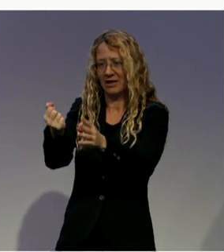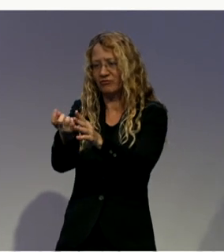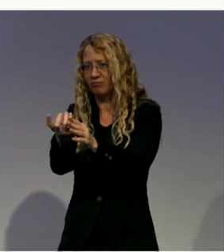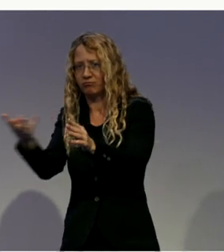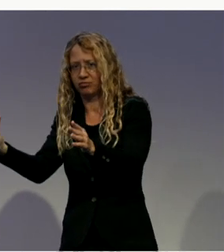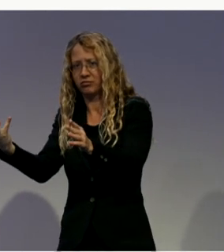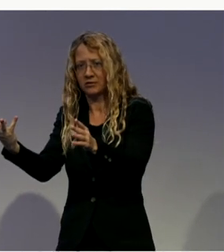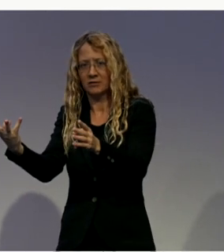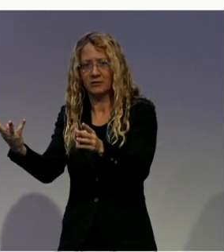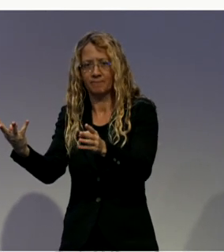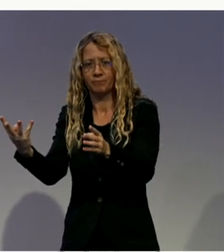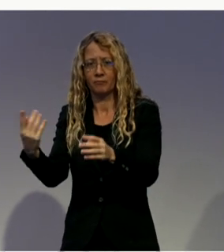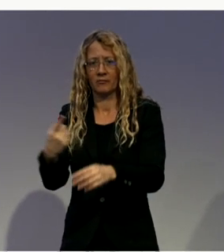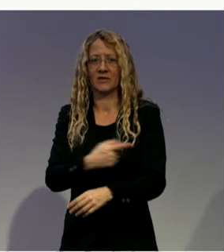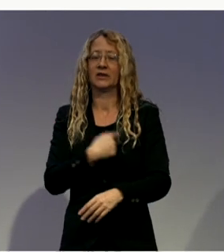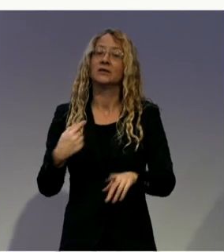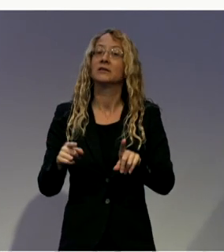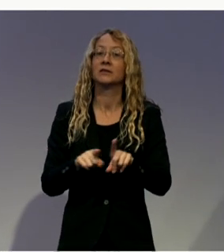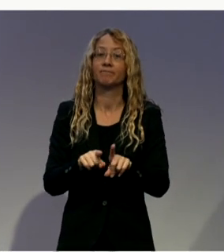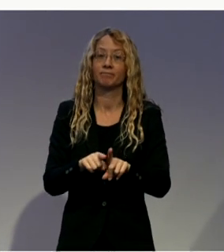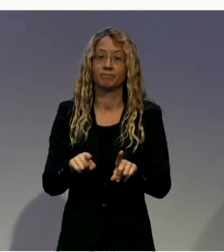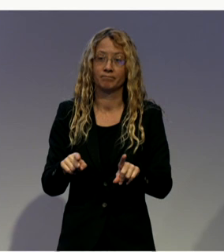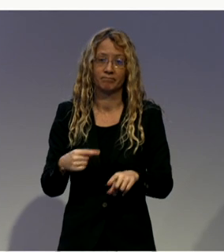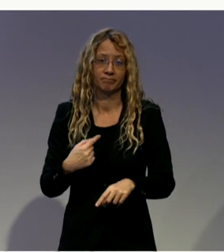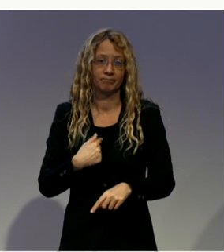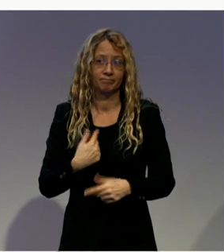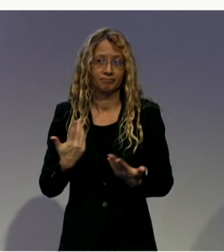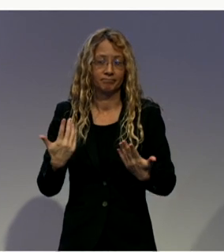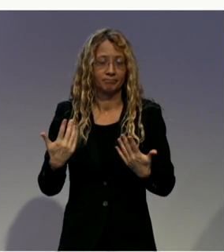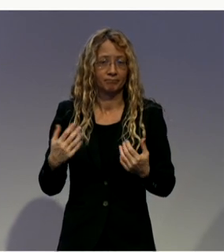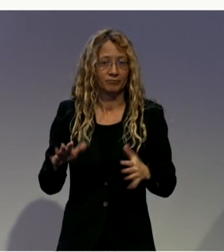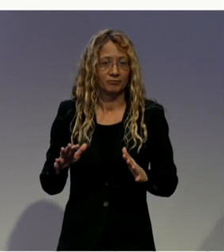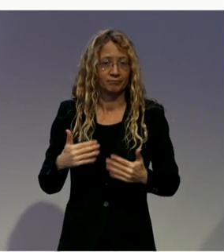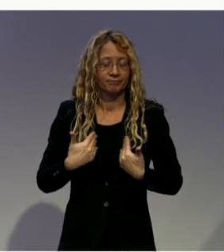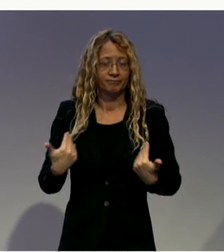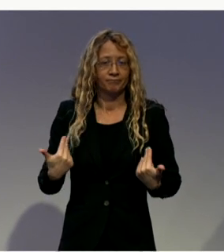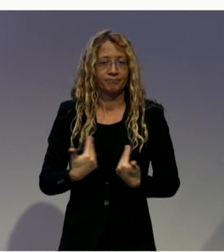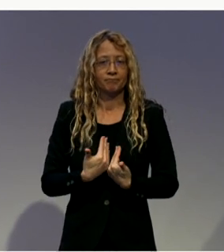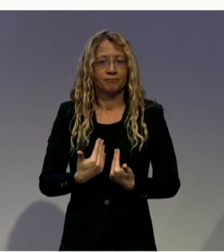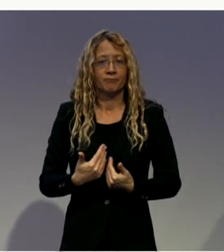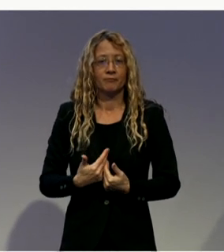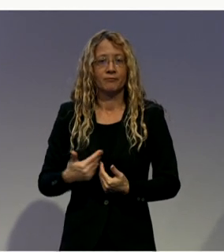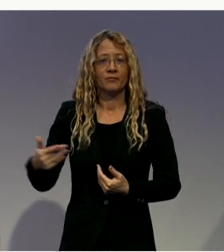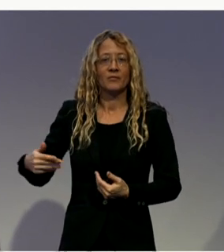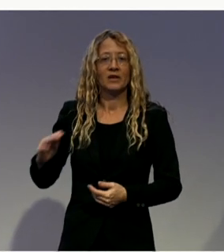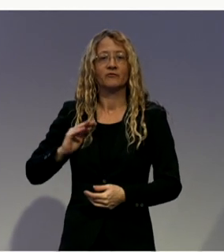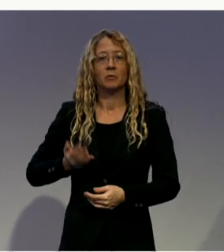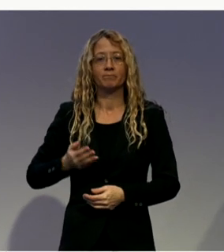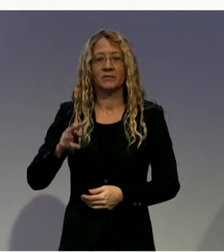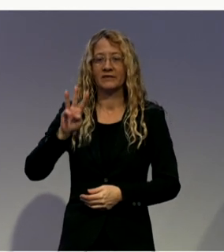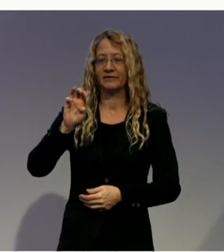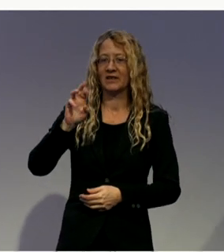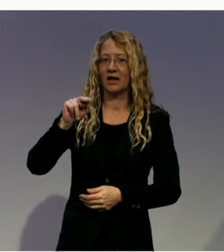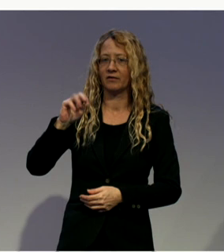So welcome to you, to the panel. And we now would like to give the word